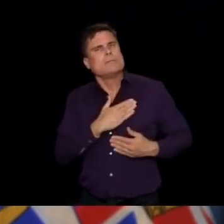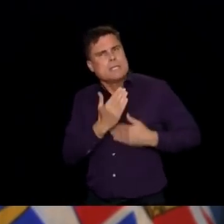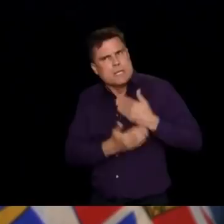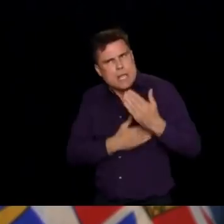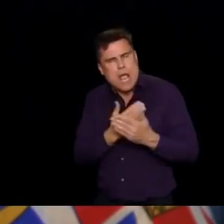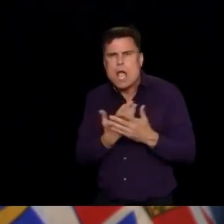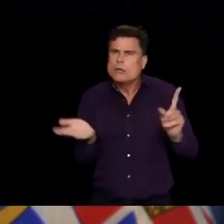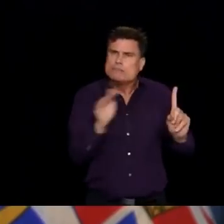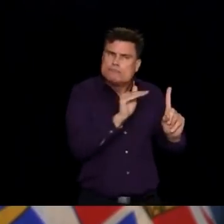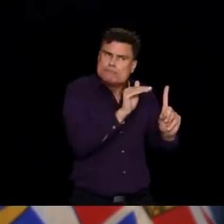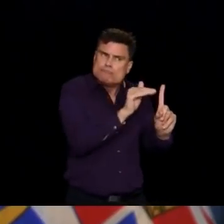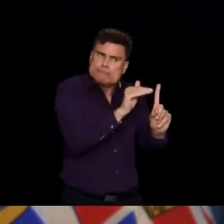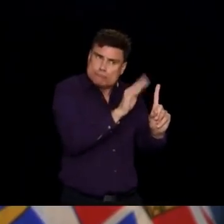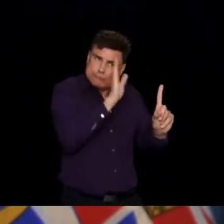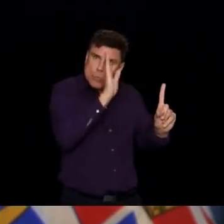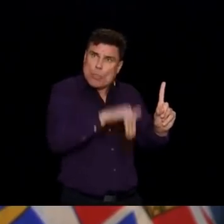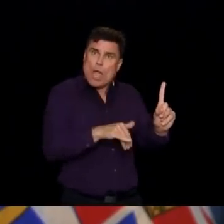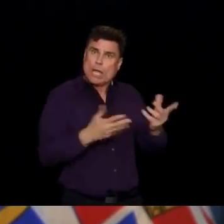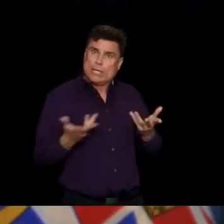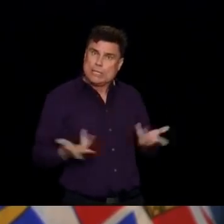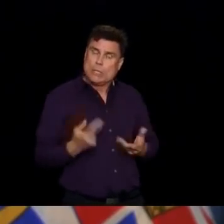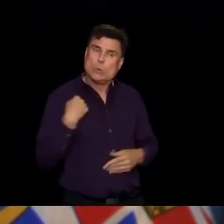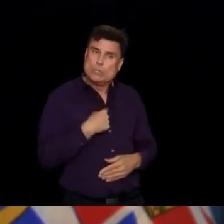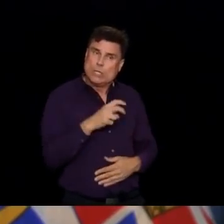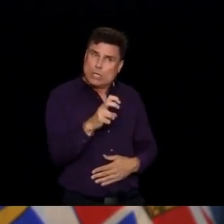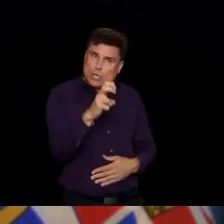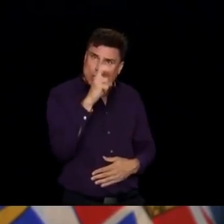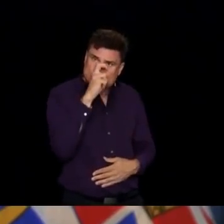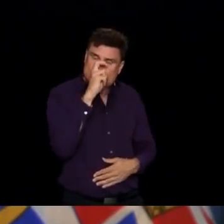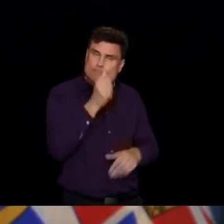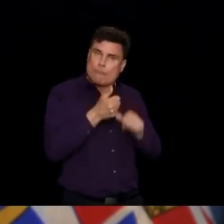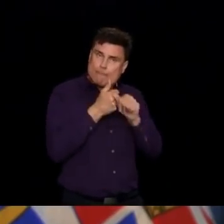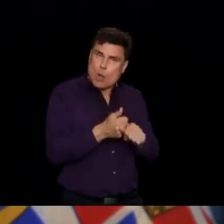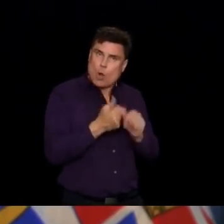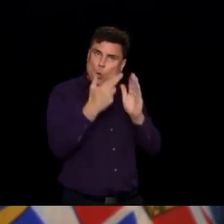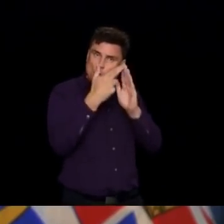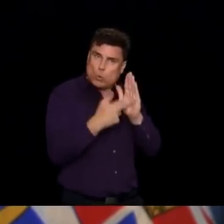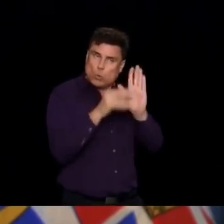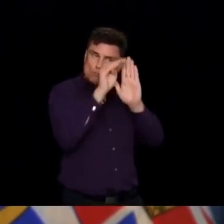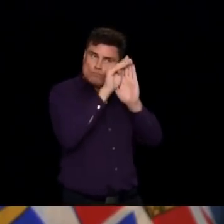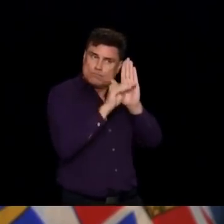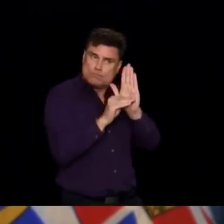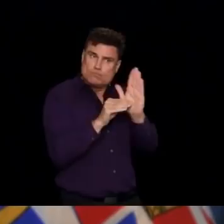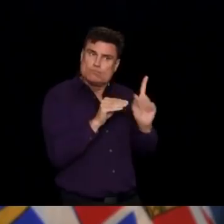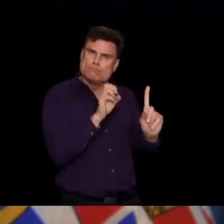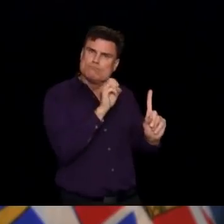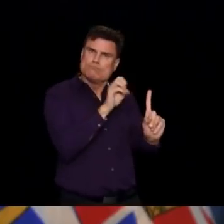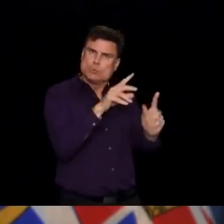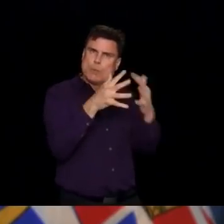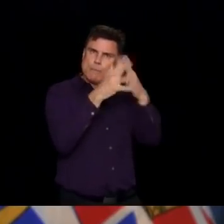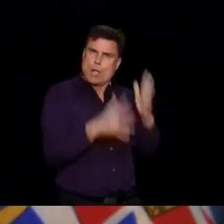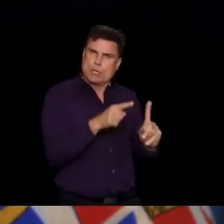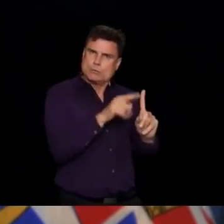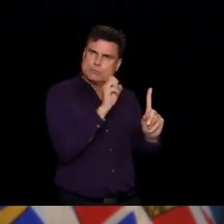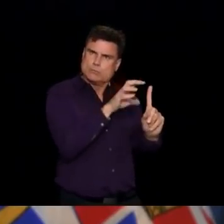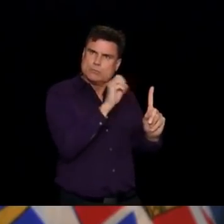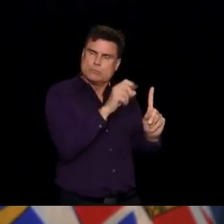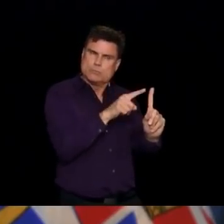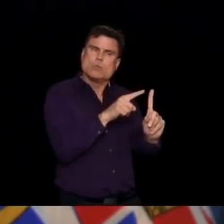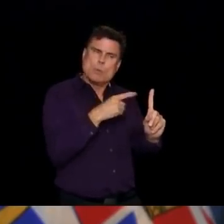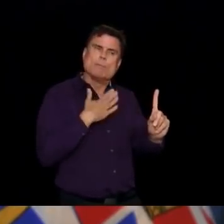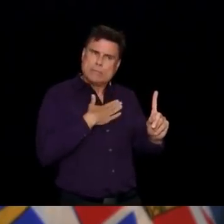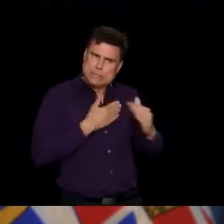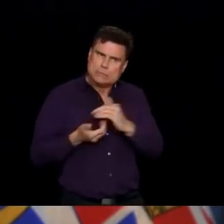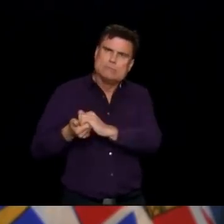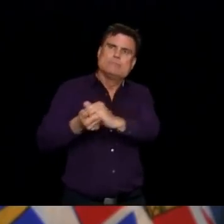behavior. And ensure that people know what their expectations are. And that includes keeping safe distances. It includes keeping our